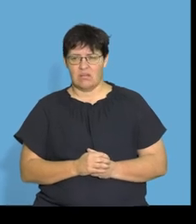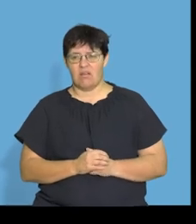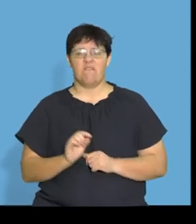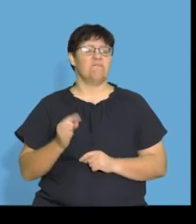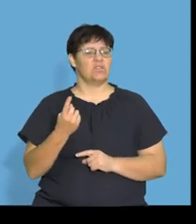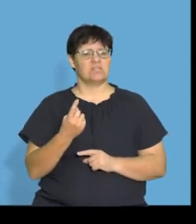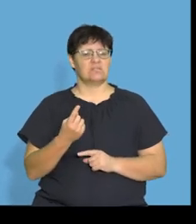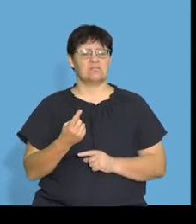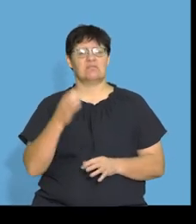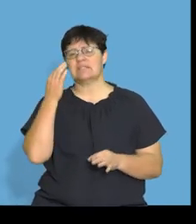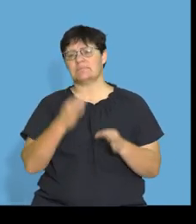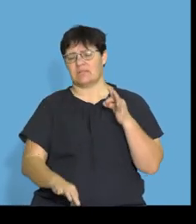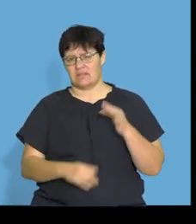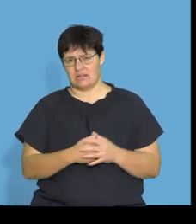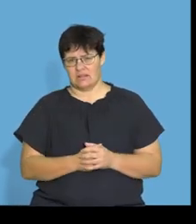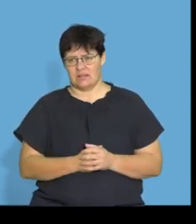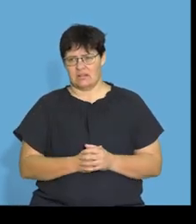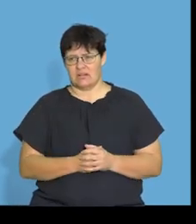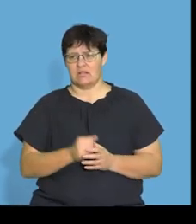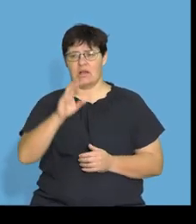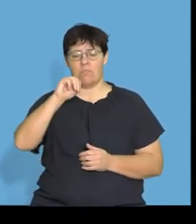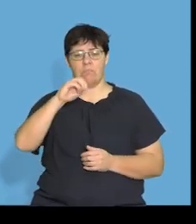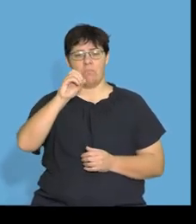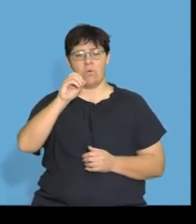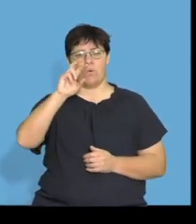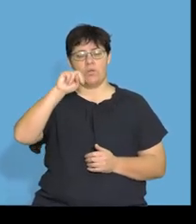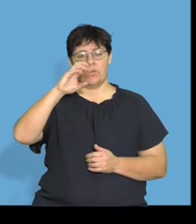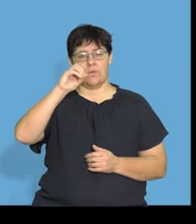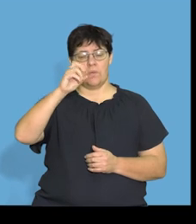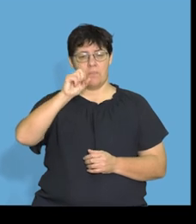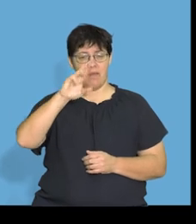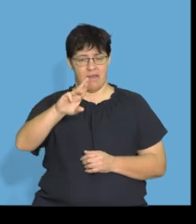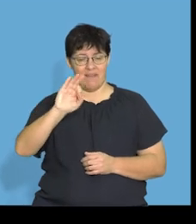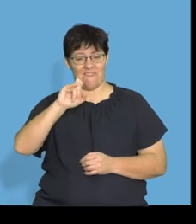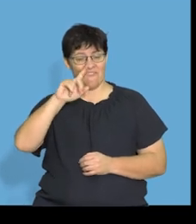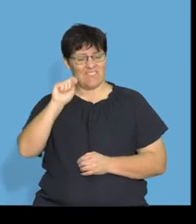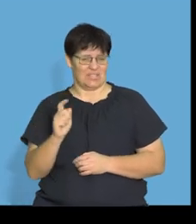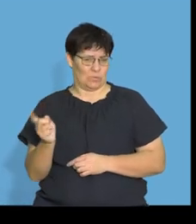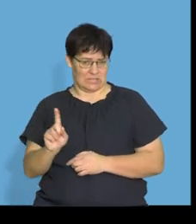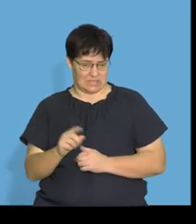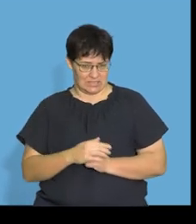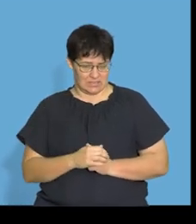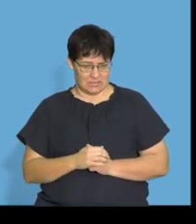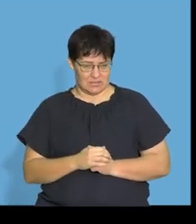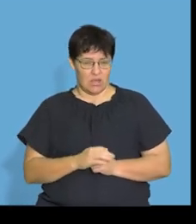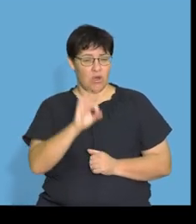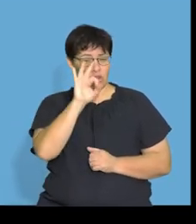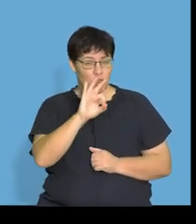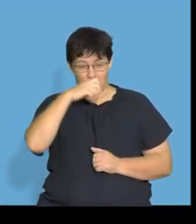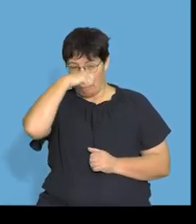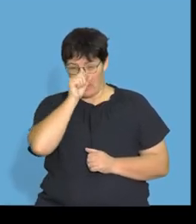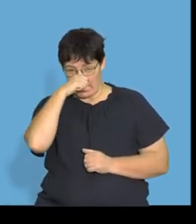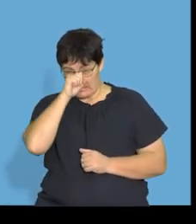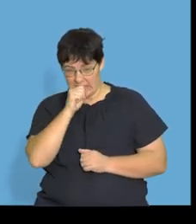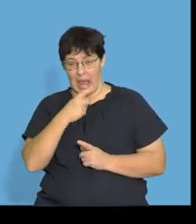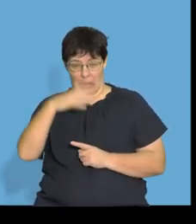right, simple one. What are the monomers or the building blocks of fat? Remember, three little pigs and the big